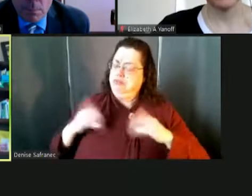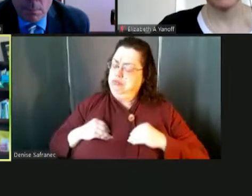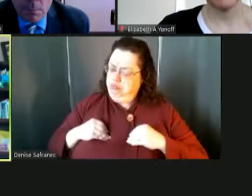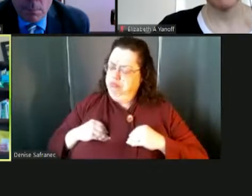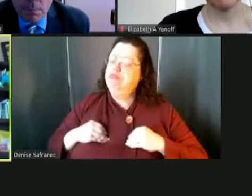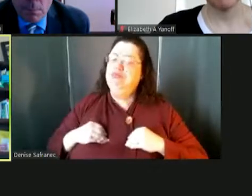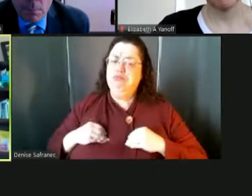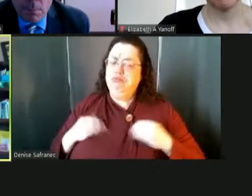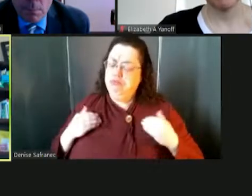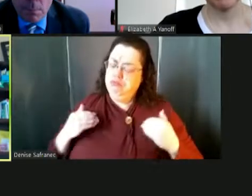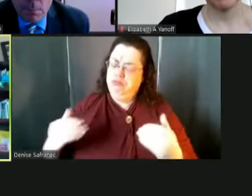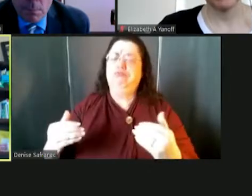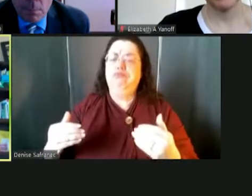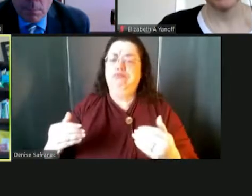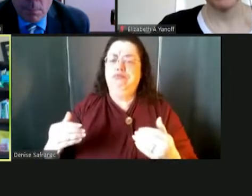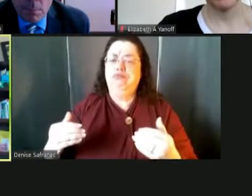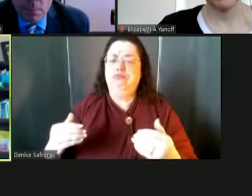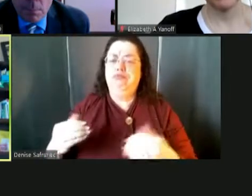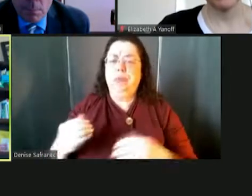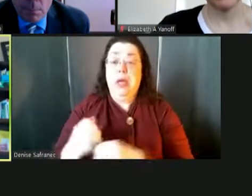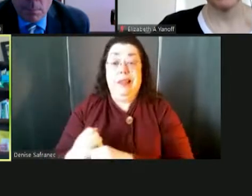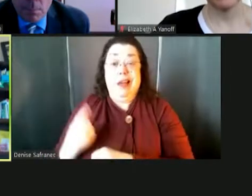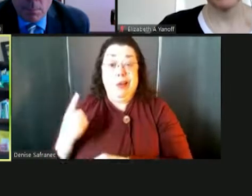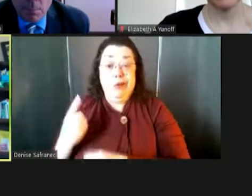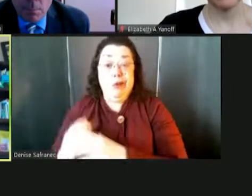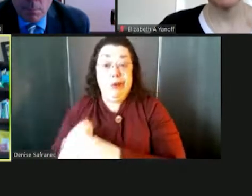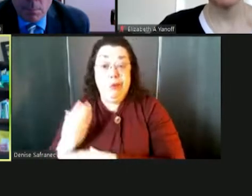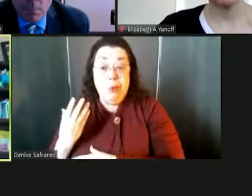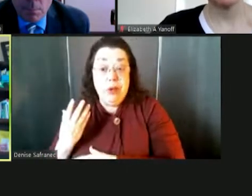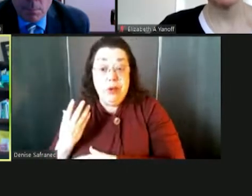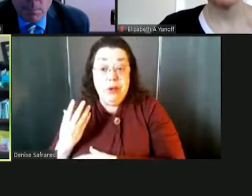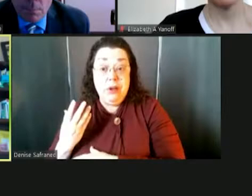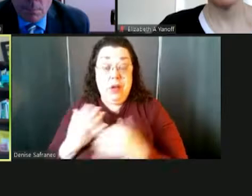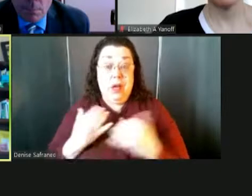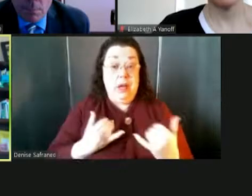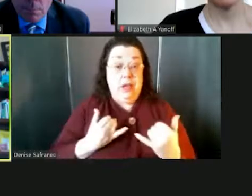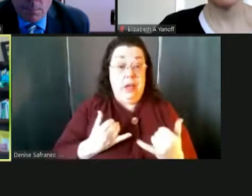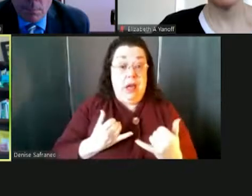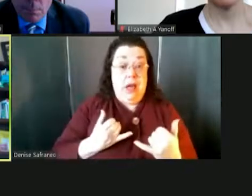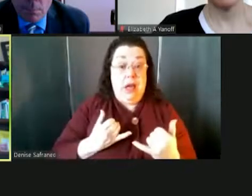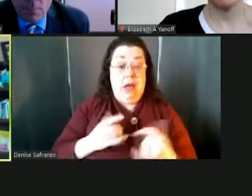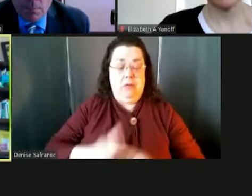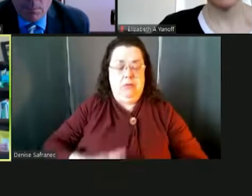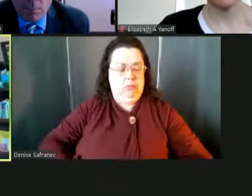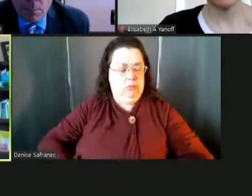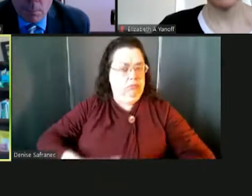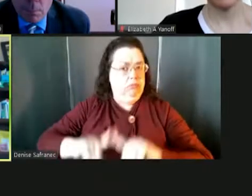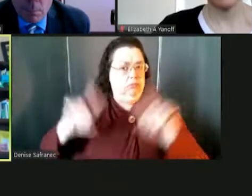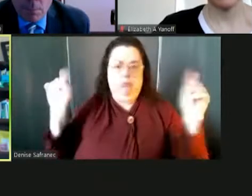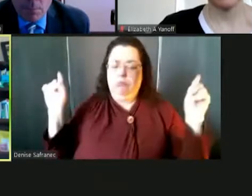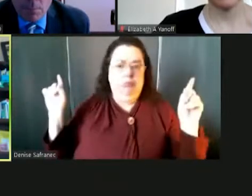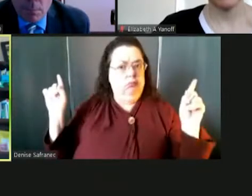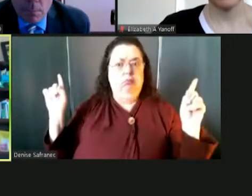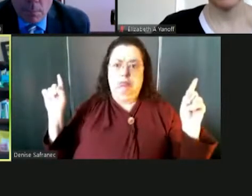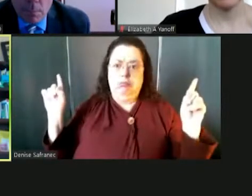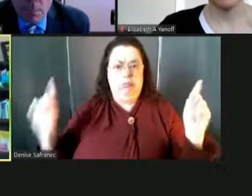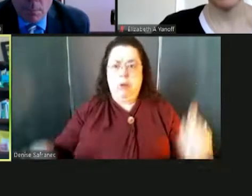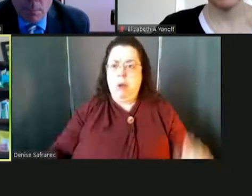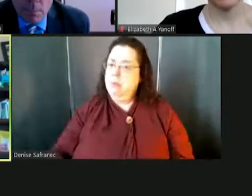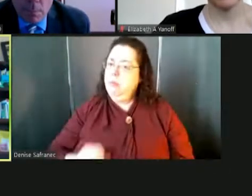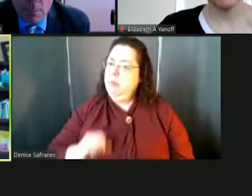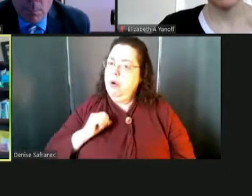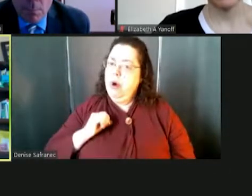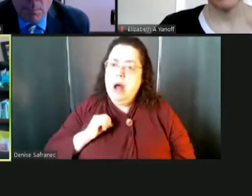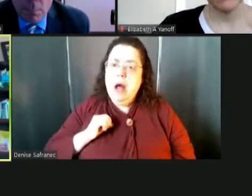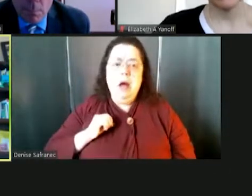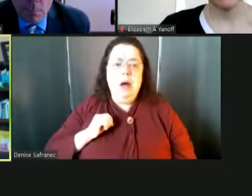the difference between last spring and now is is night and day and really proud of how much